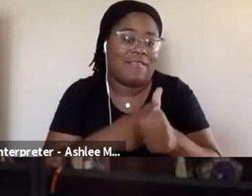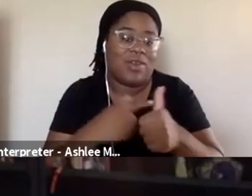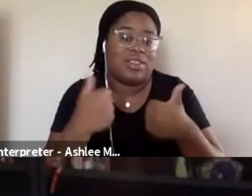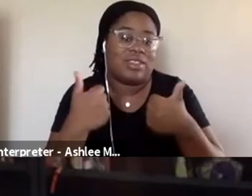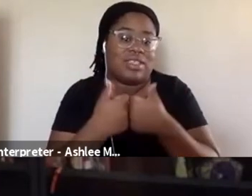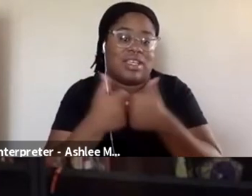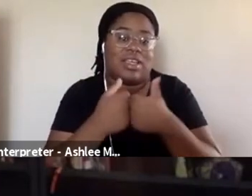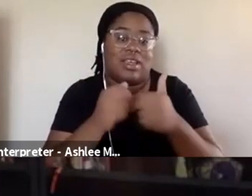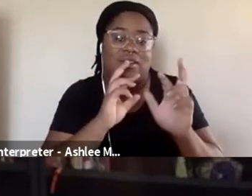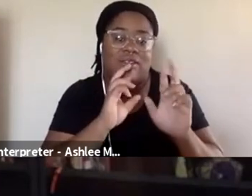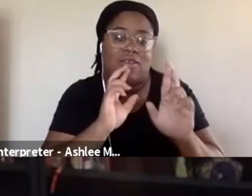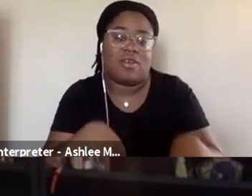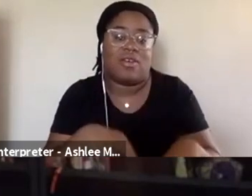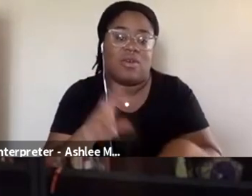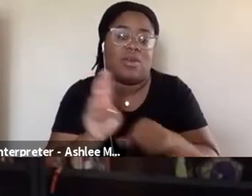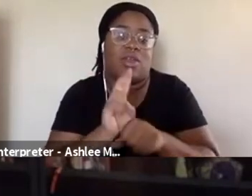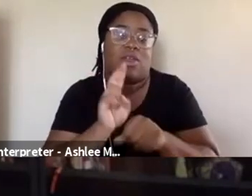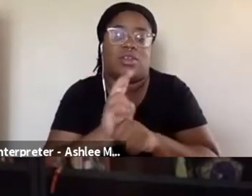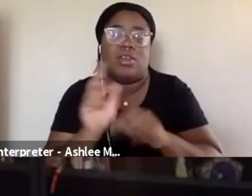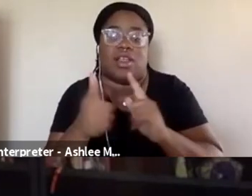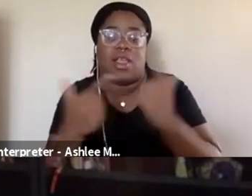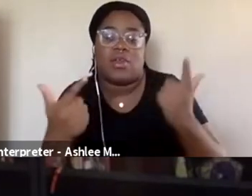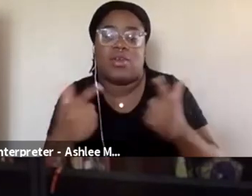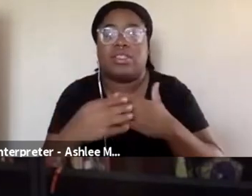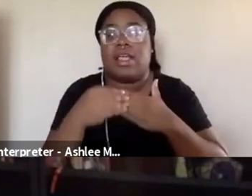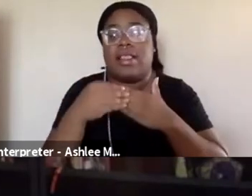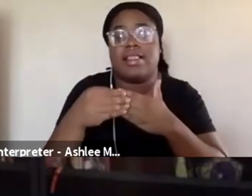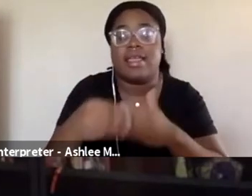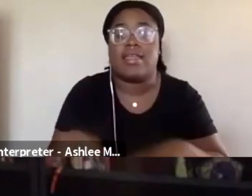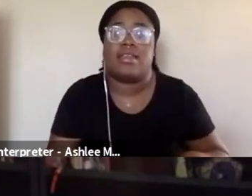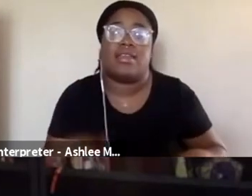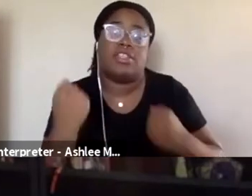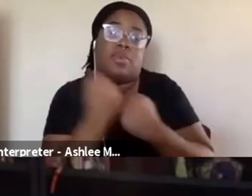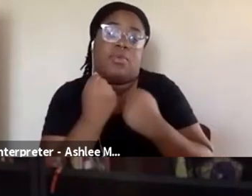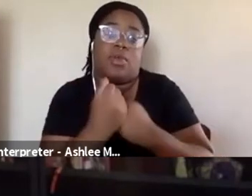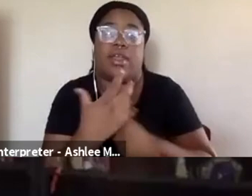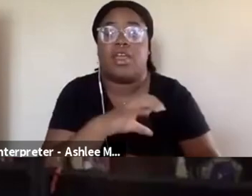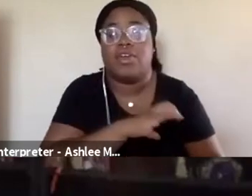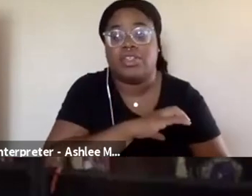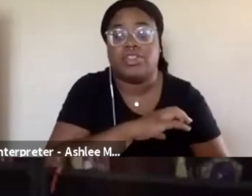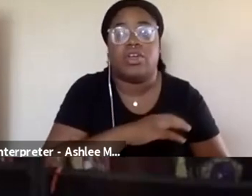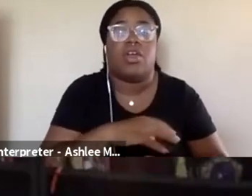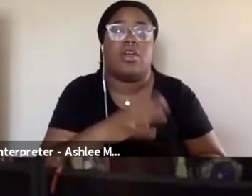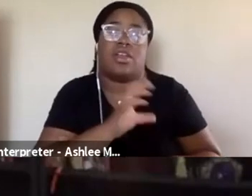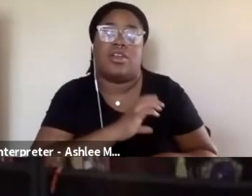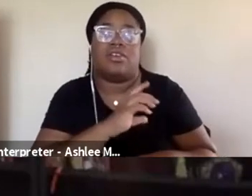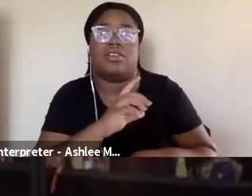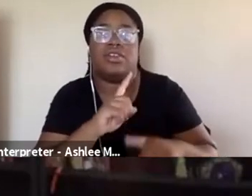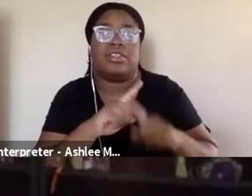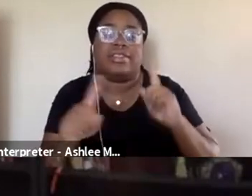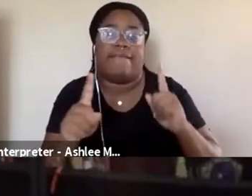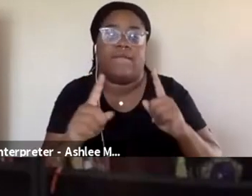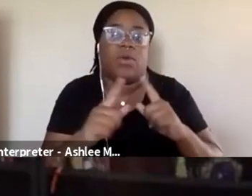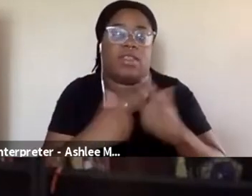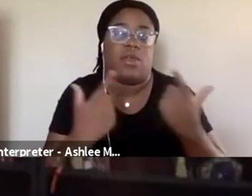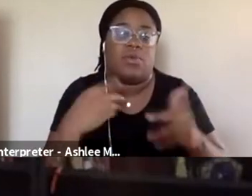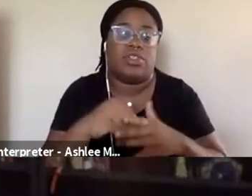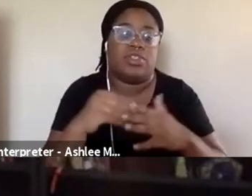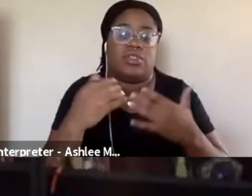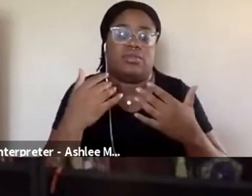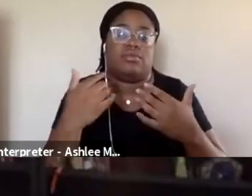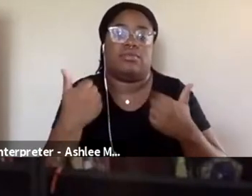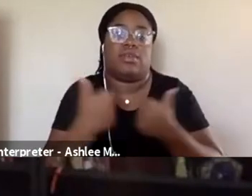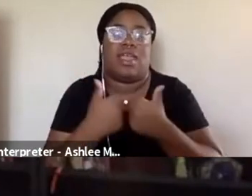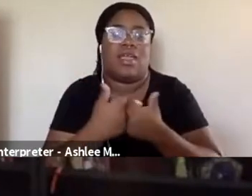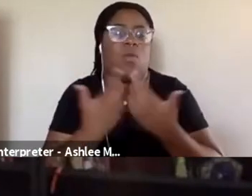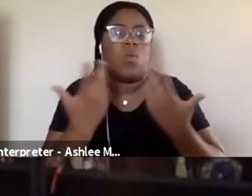report, and we're usually using language like lead or supporting characters. The language is different for video games. So what exactly is a playable character?